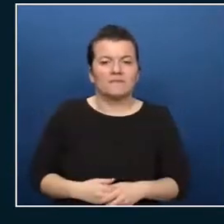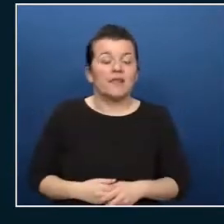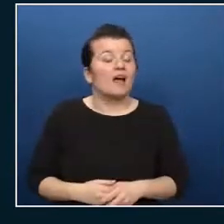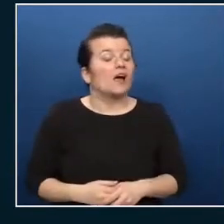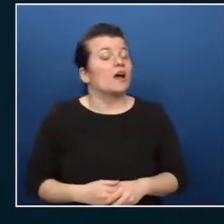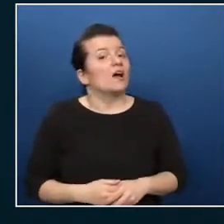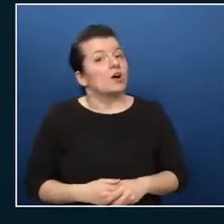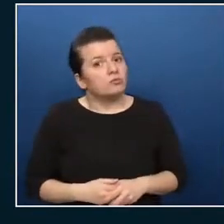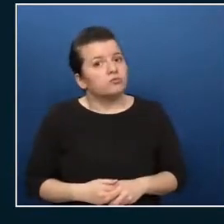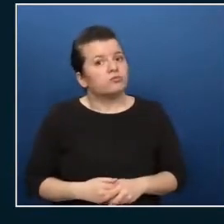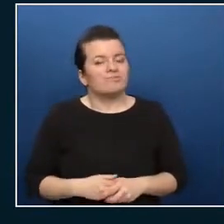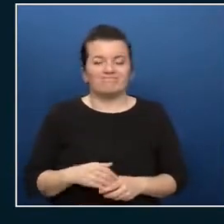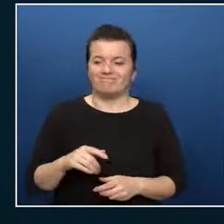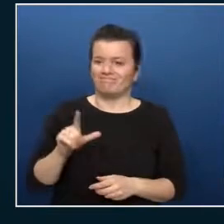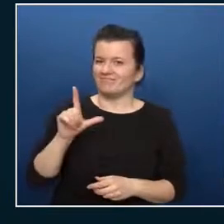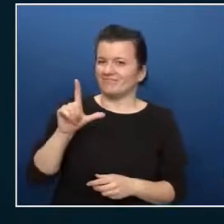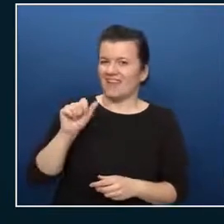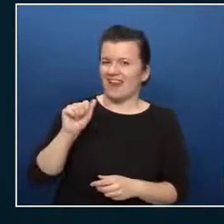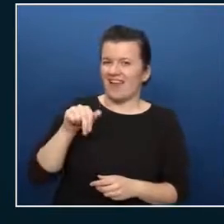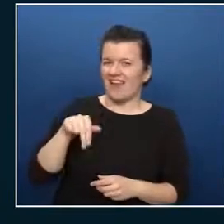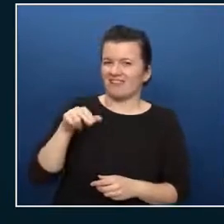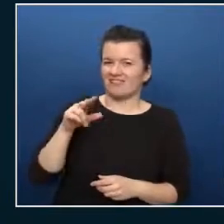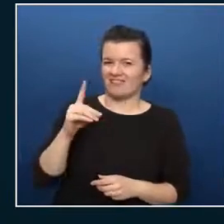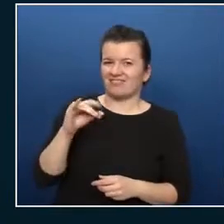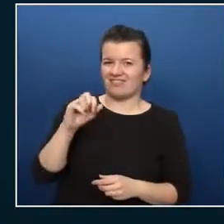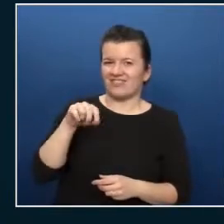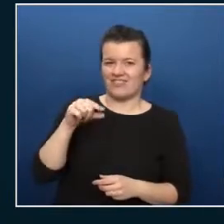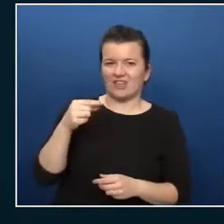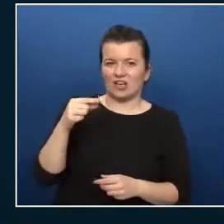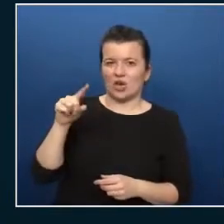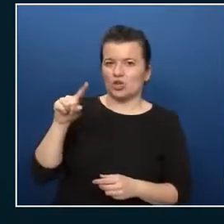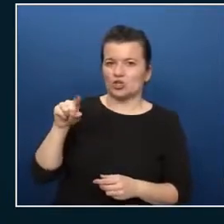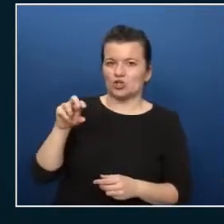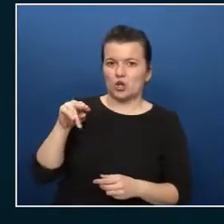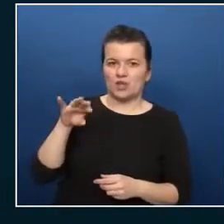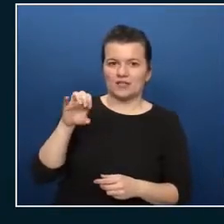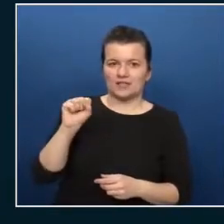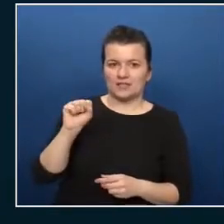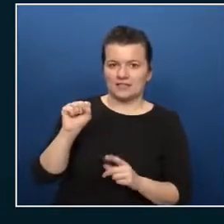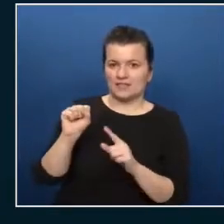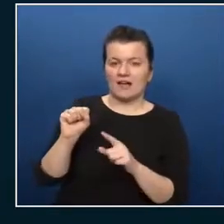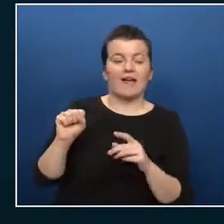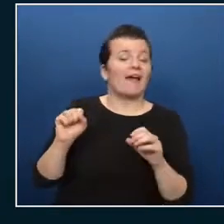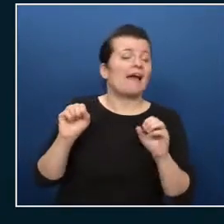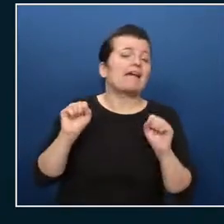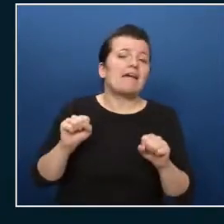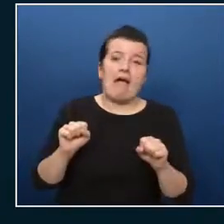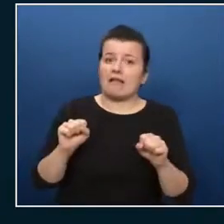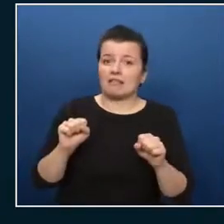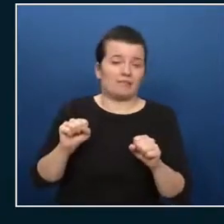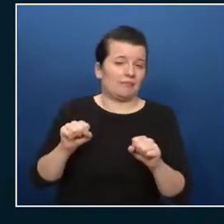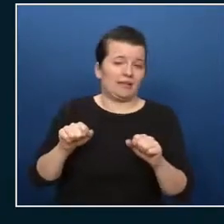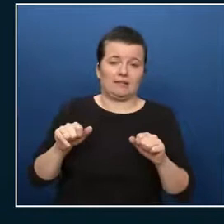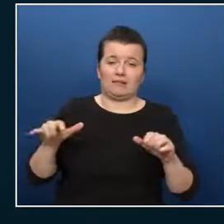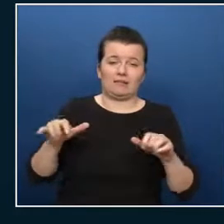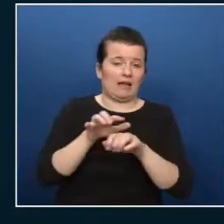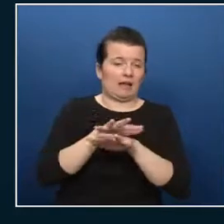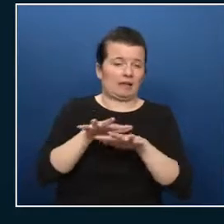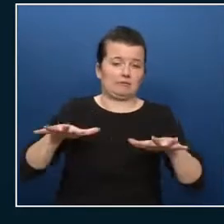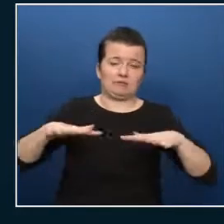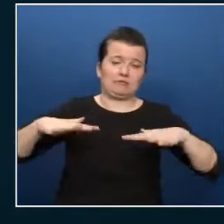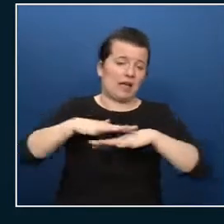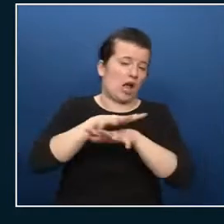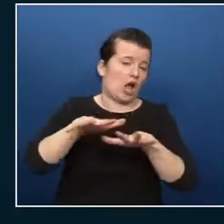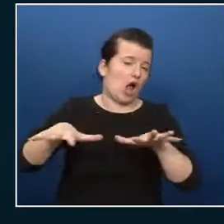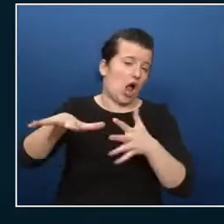landing zones you can make it as crazy or as complex as you want right and my advice